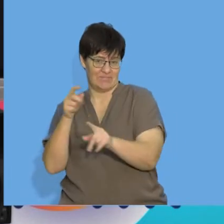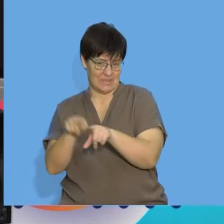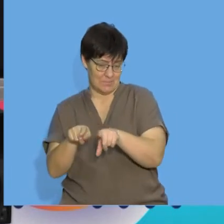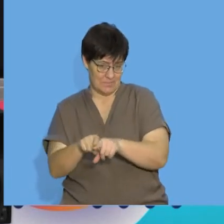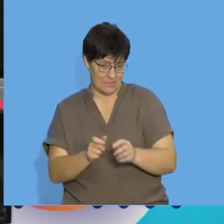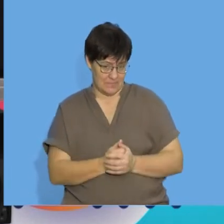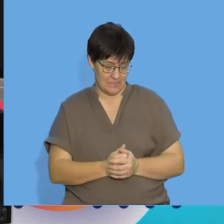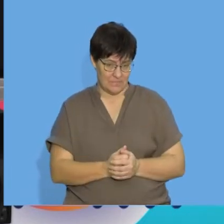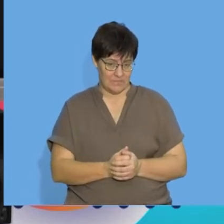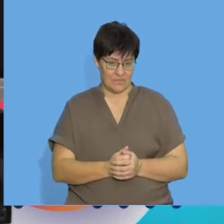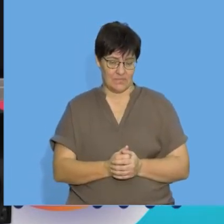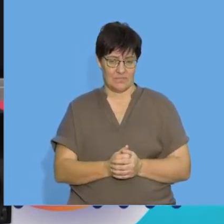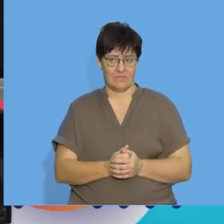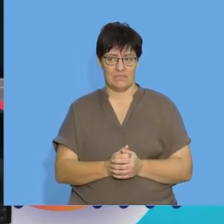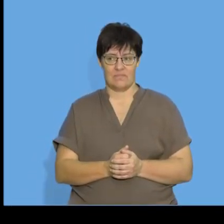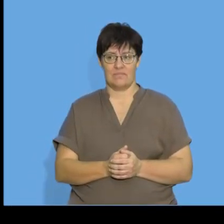Let's have a look at the board.